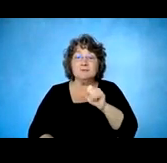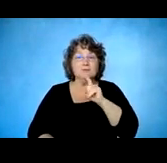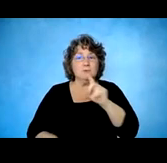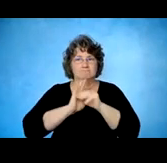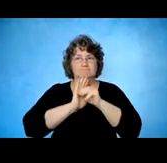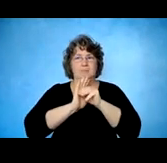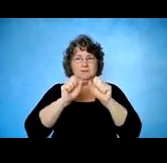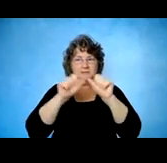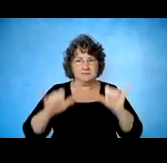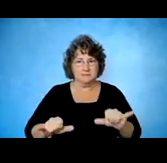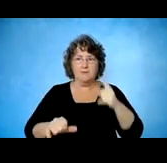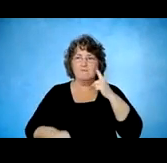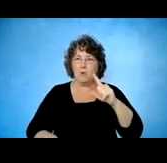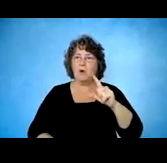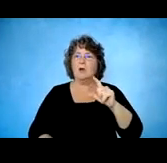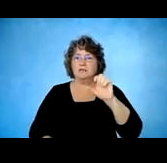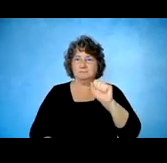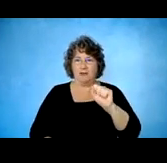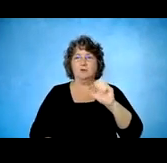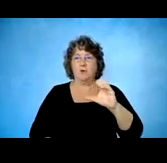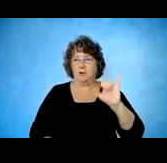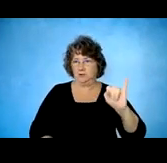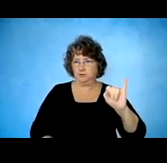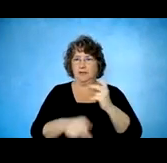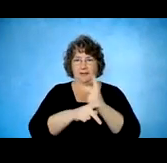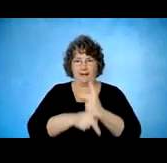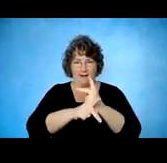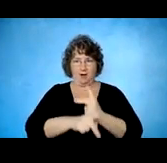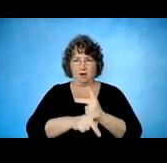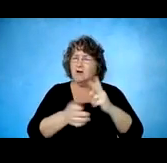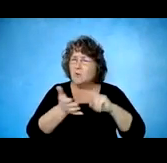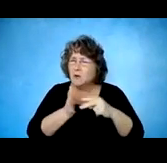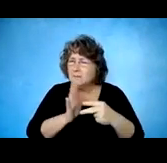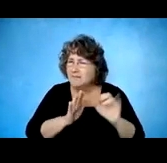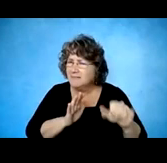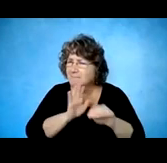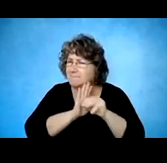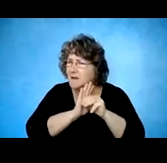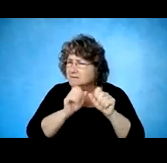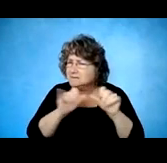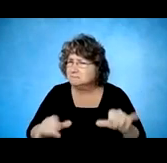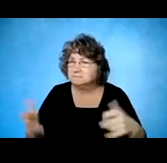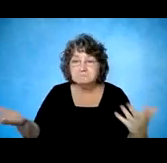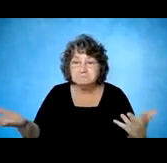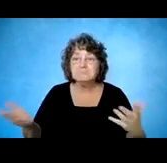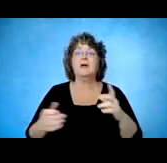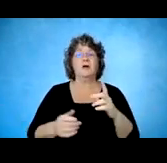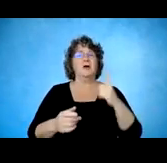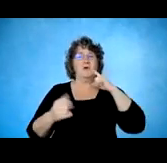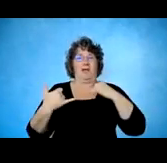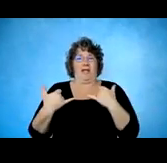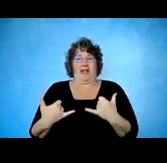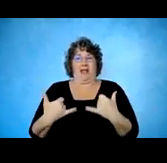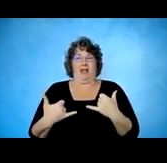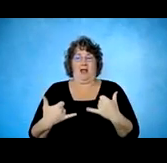care. And so, you know, what do I mean by this model system? Okay, well, for right now, spinal cord